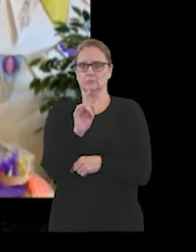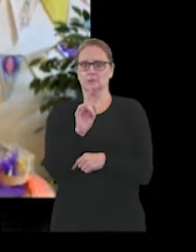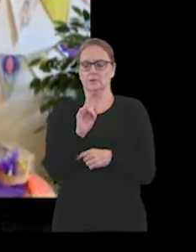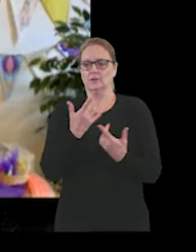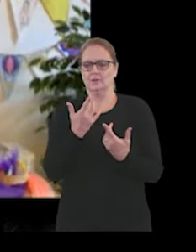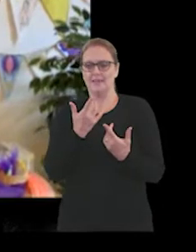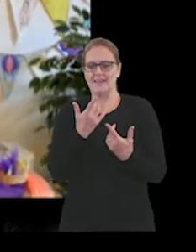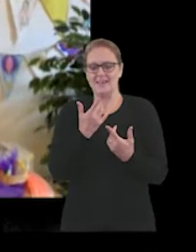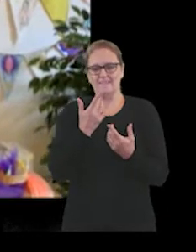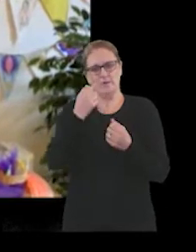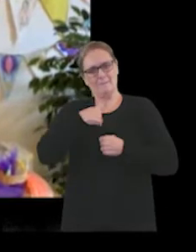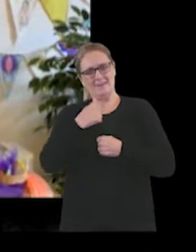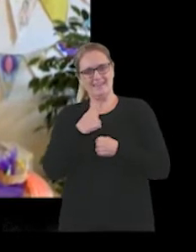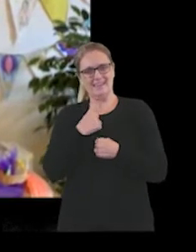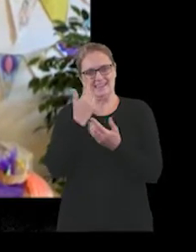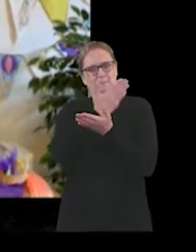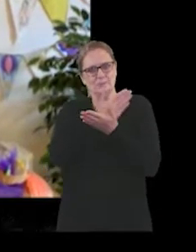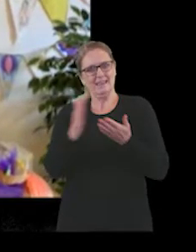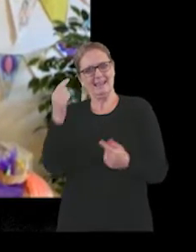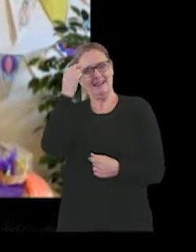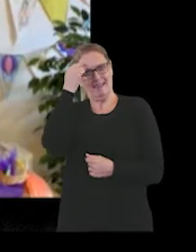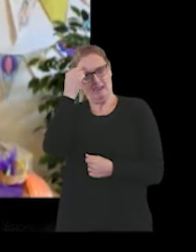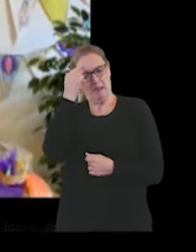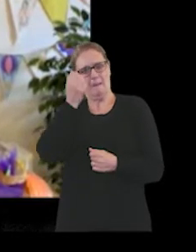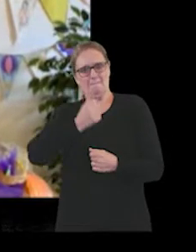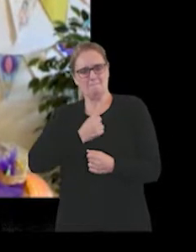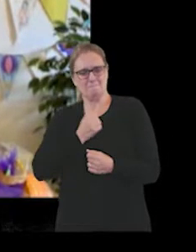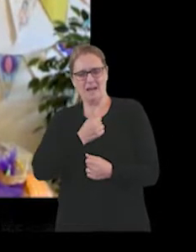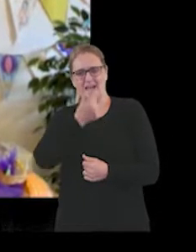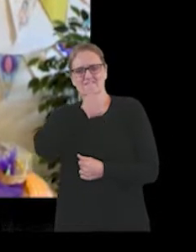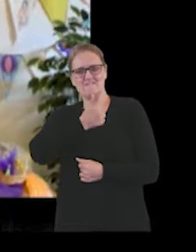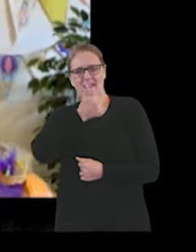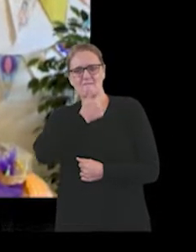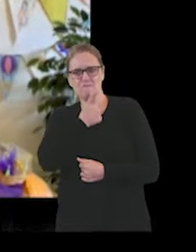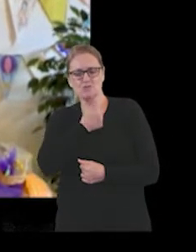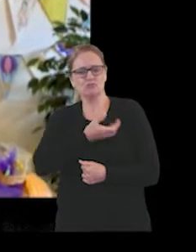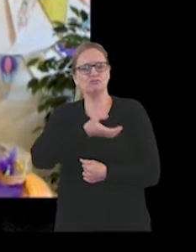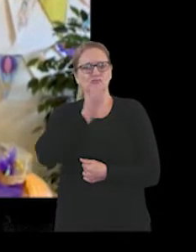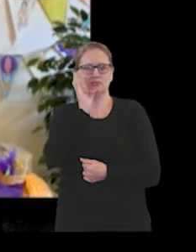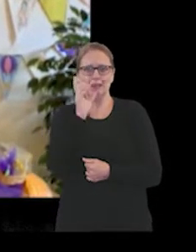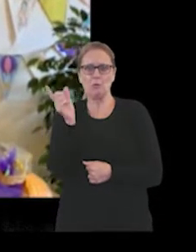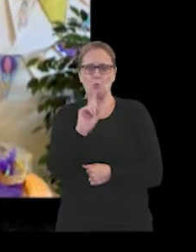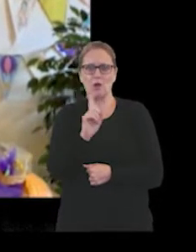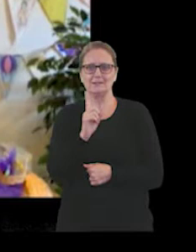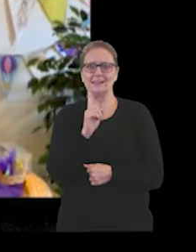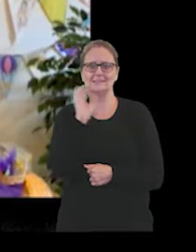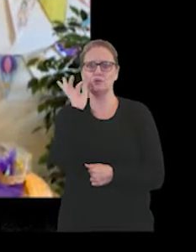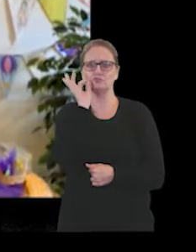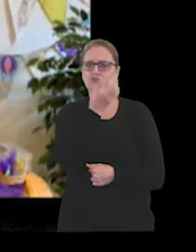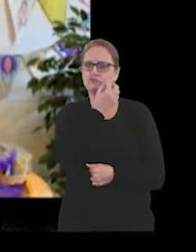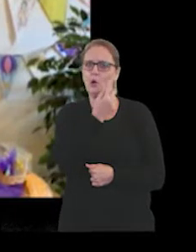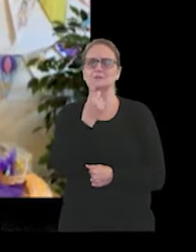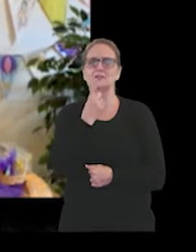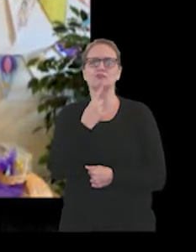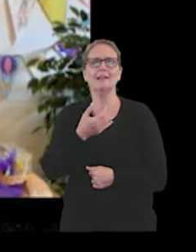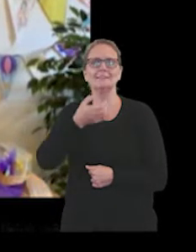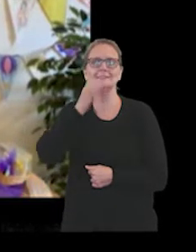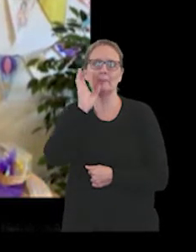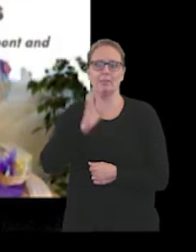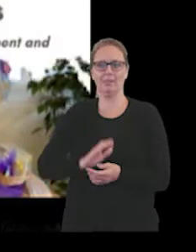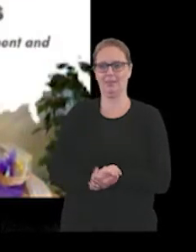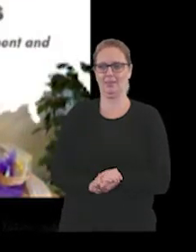But for me, it has to be said, my go-to favourite tipple is a rosy red tipple.